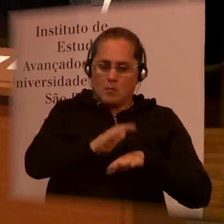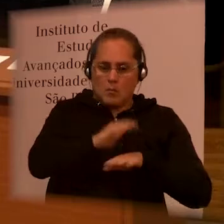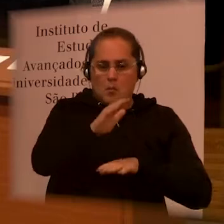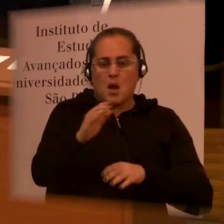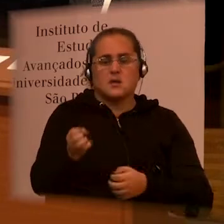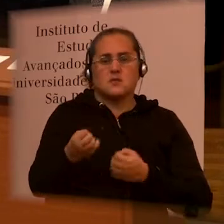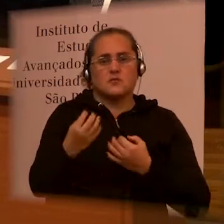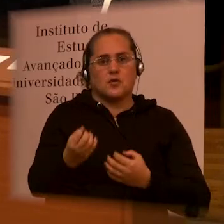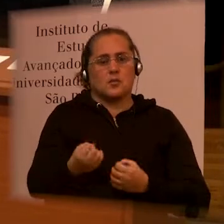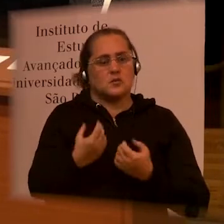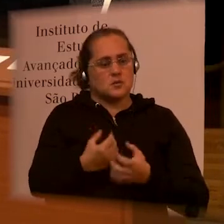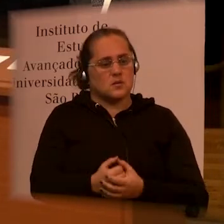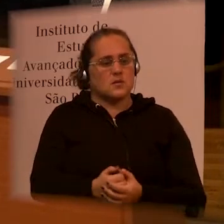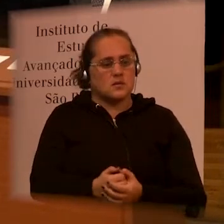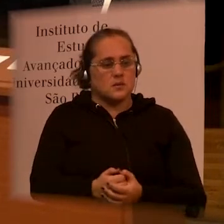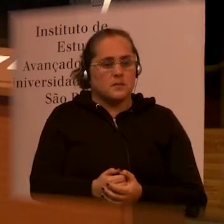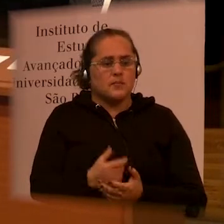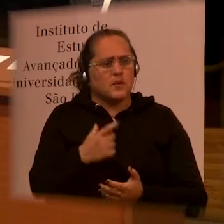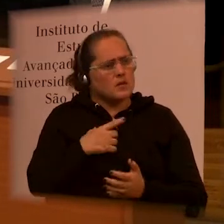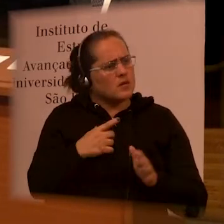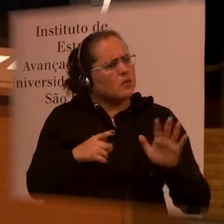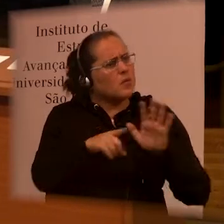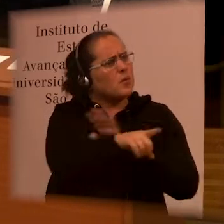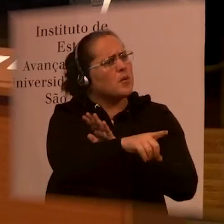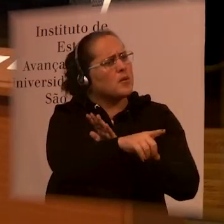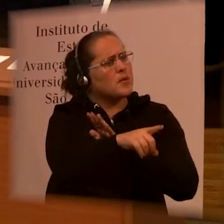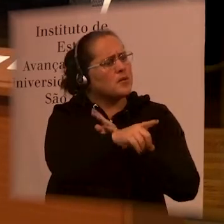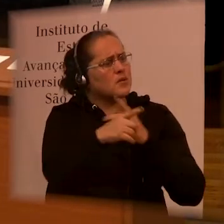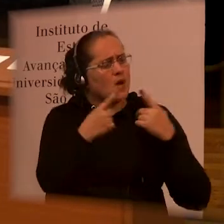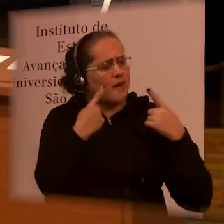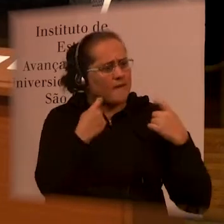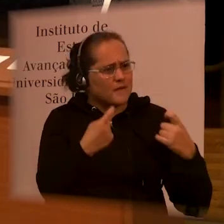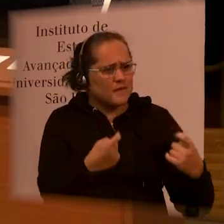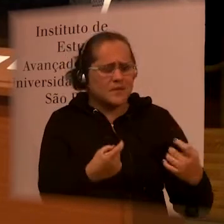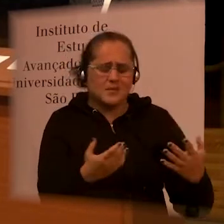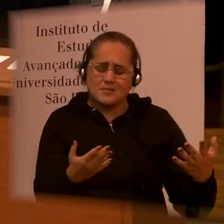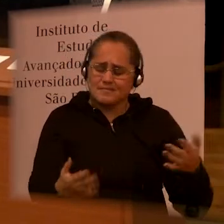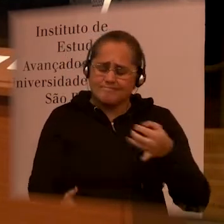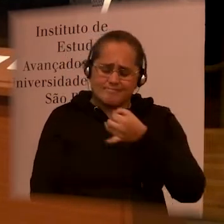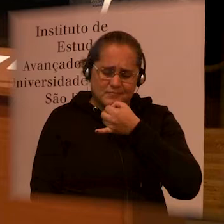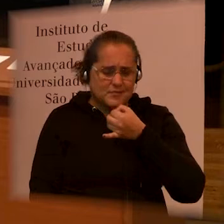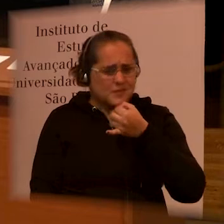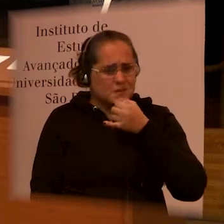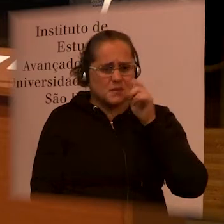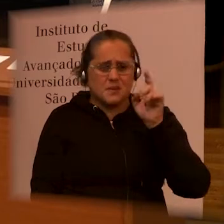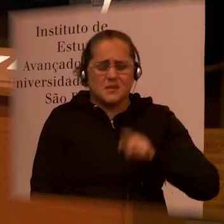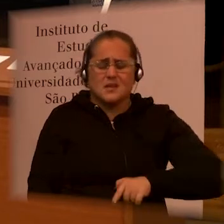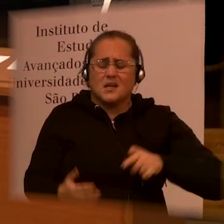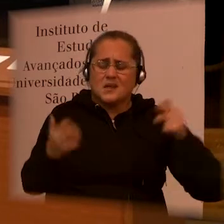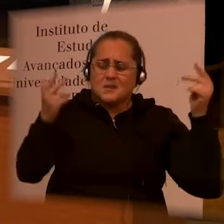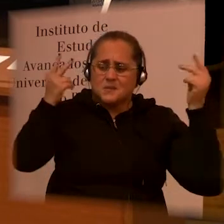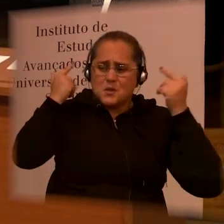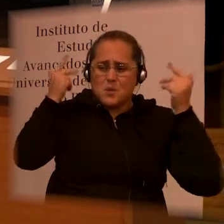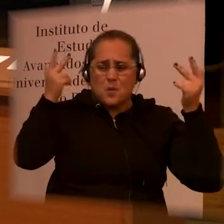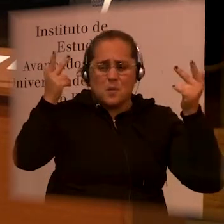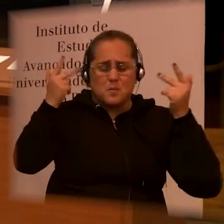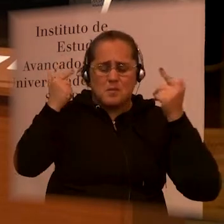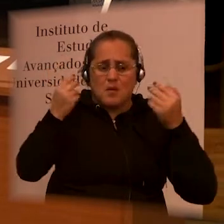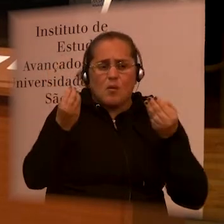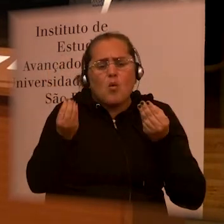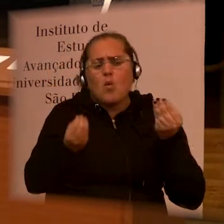There was a question about violence. And unfortunately, it's really, really common, and how to address violence. And